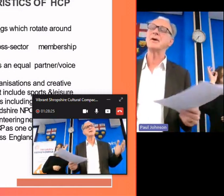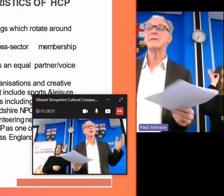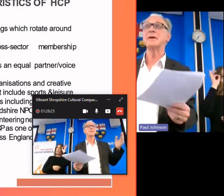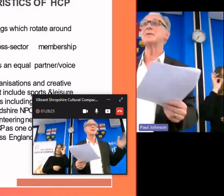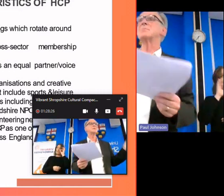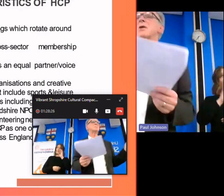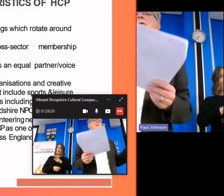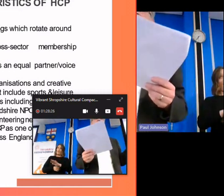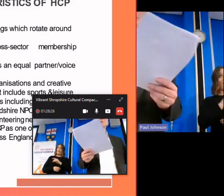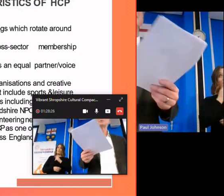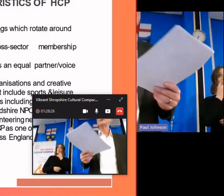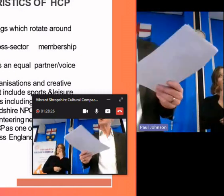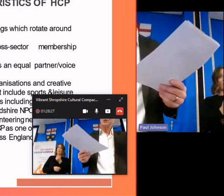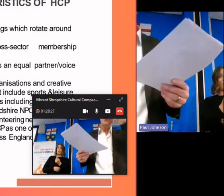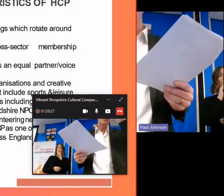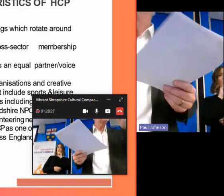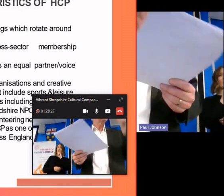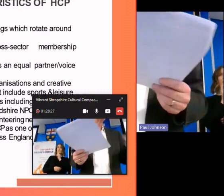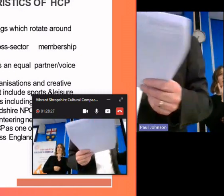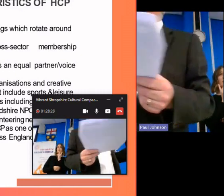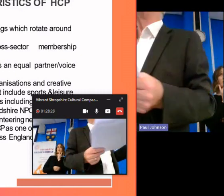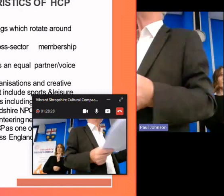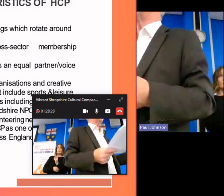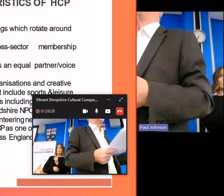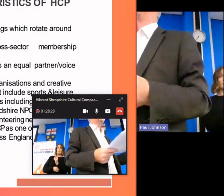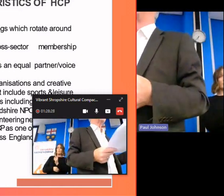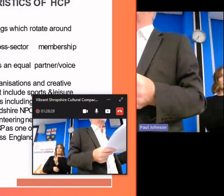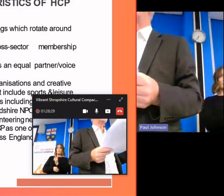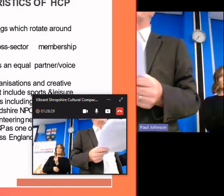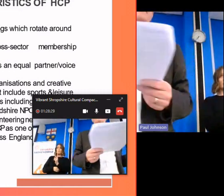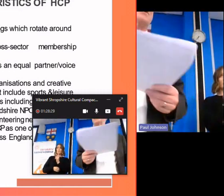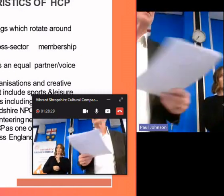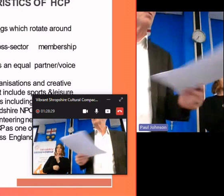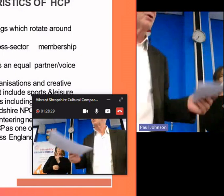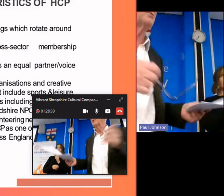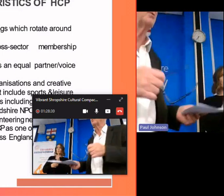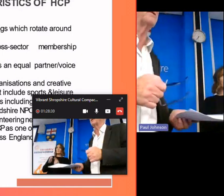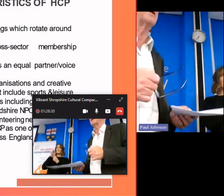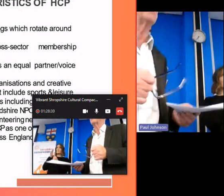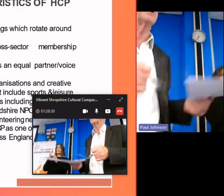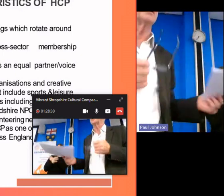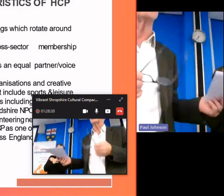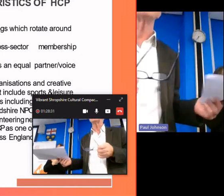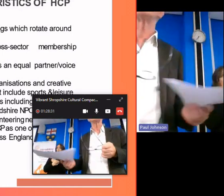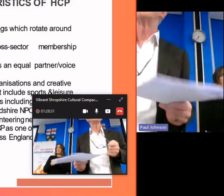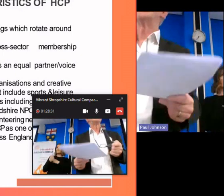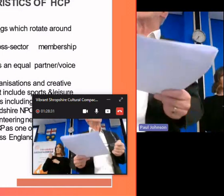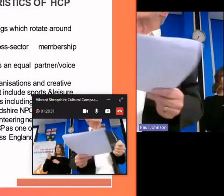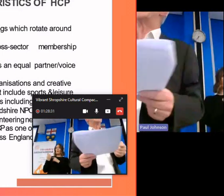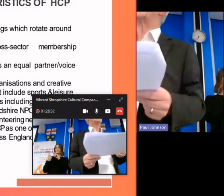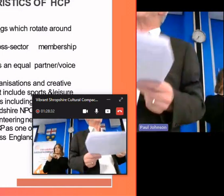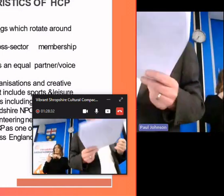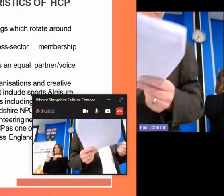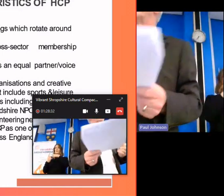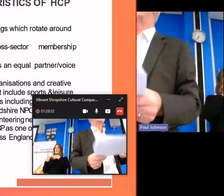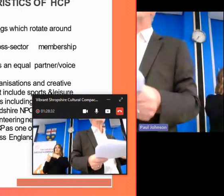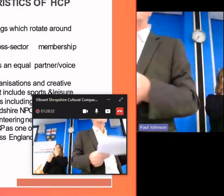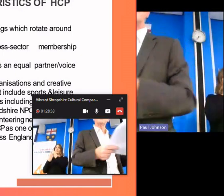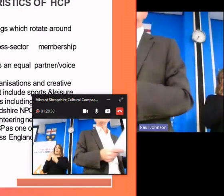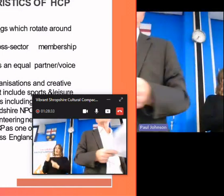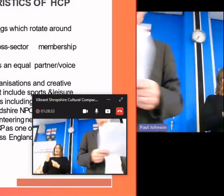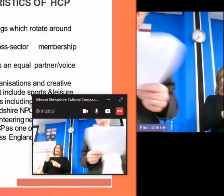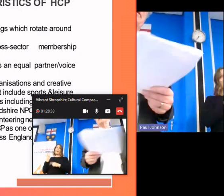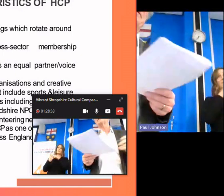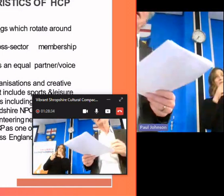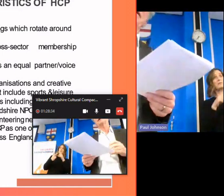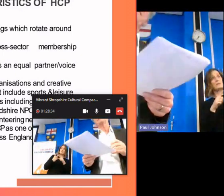being there i think tomorrow there will be two will be two uh senior officers one with um an arts uh and funding brief